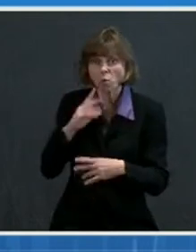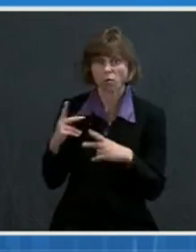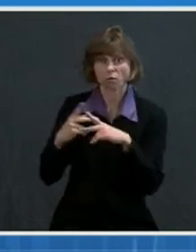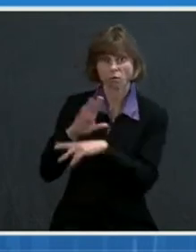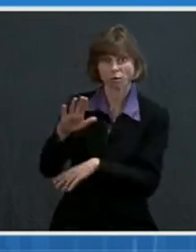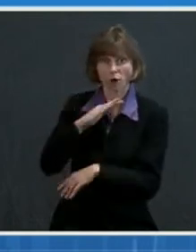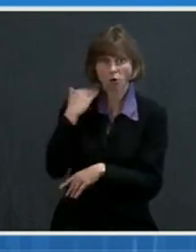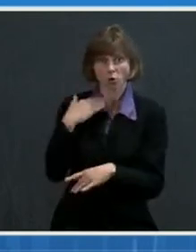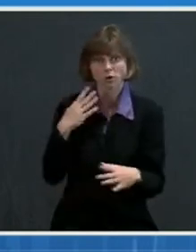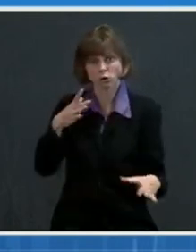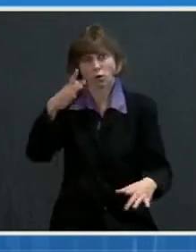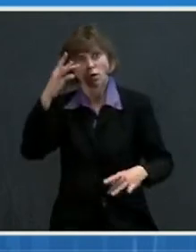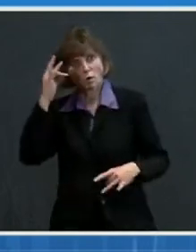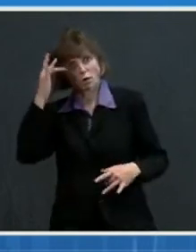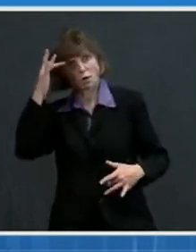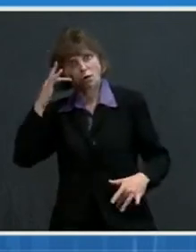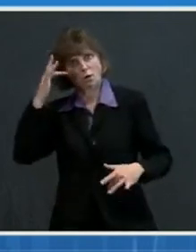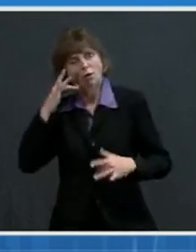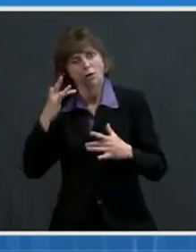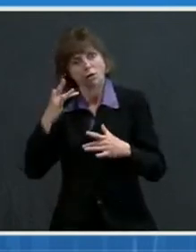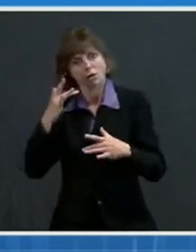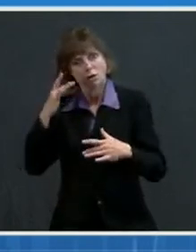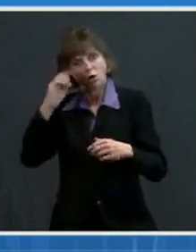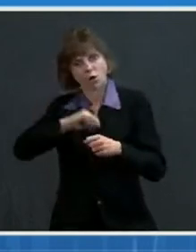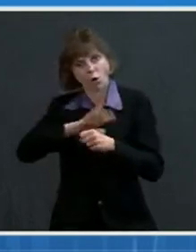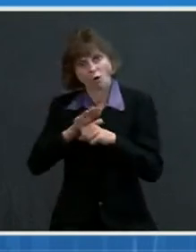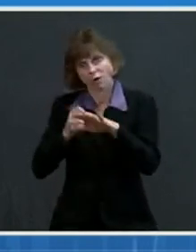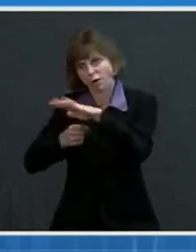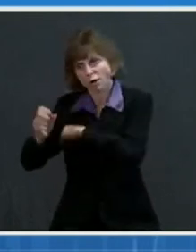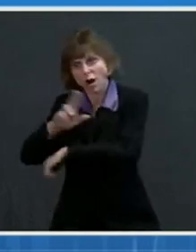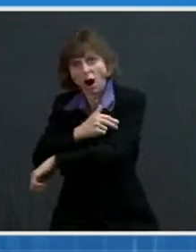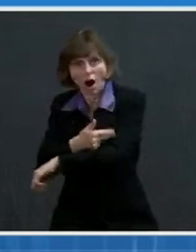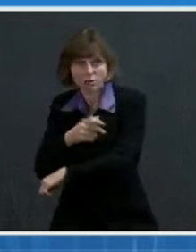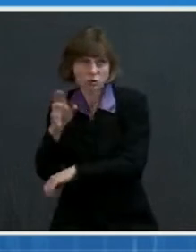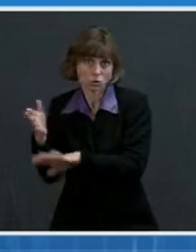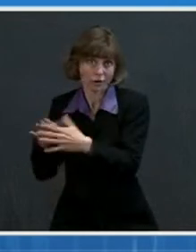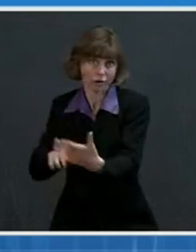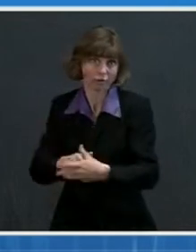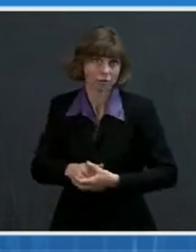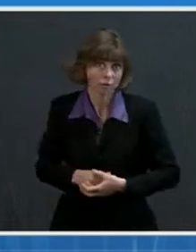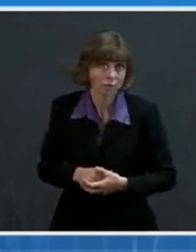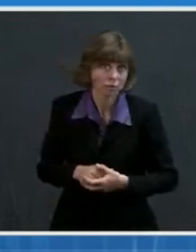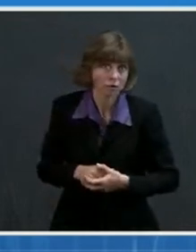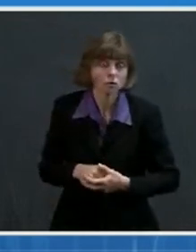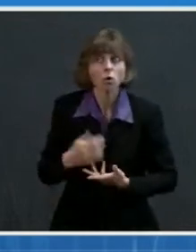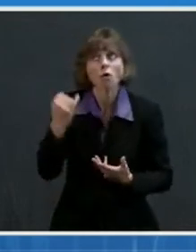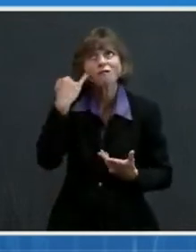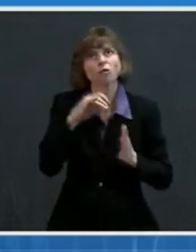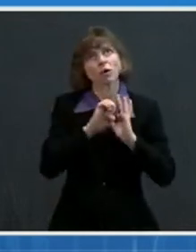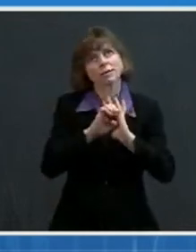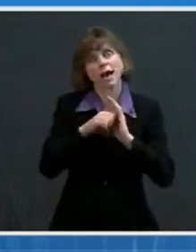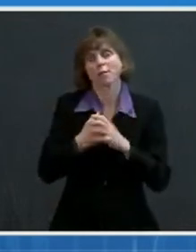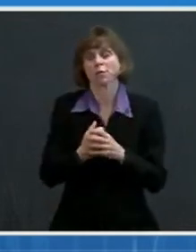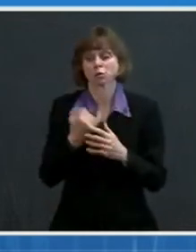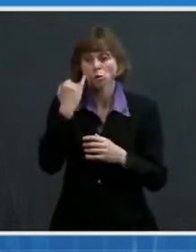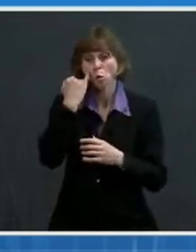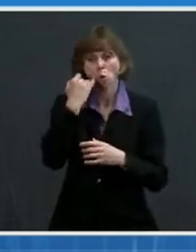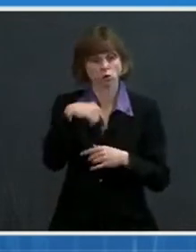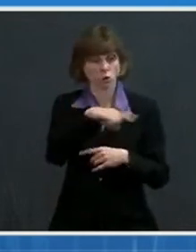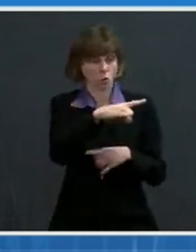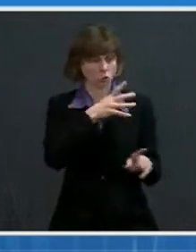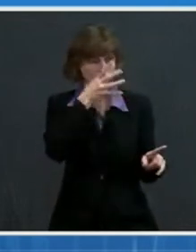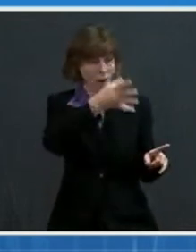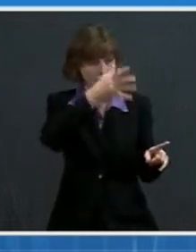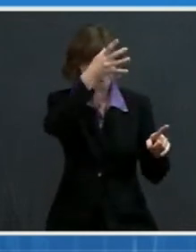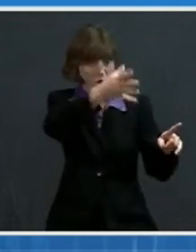COVID-19 related hospitalization or death. Here is an example. If grandparents have been vaccinated, they can